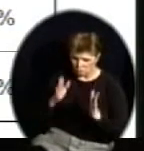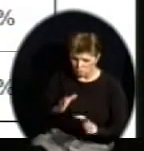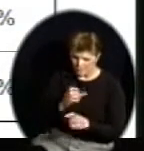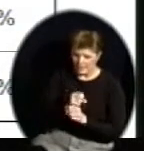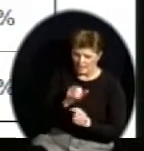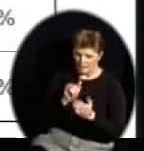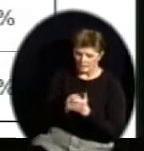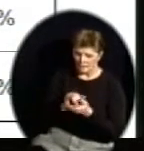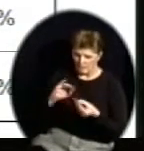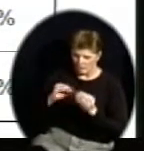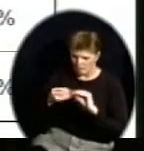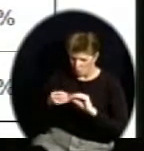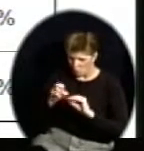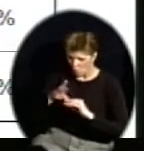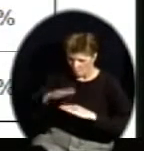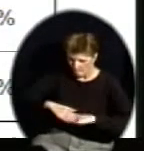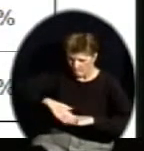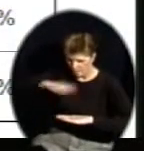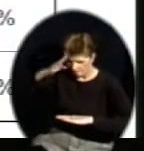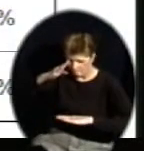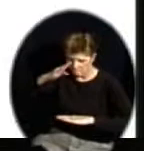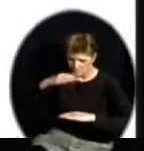for our K-8 and for 9-12.